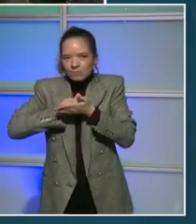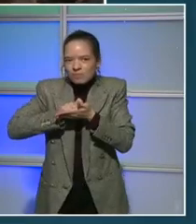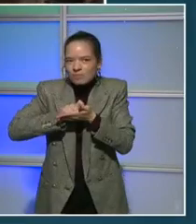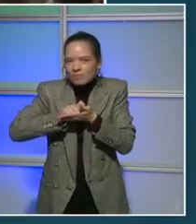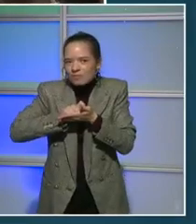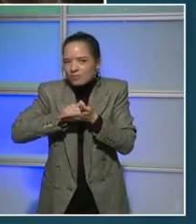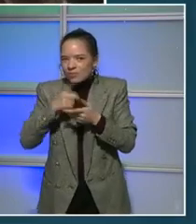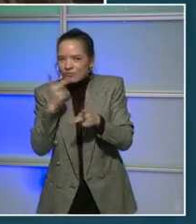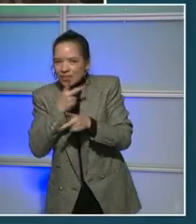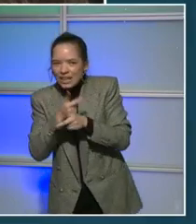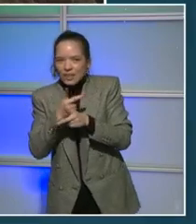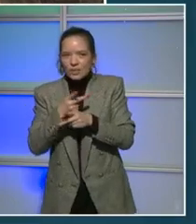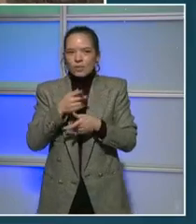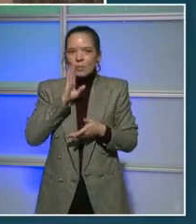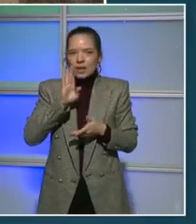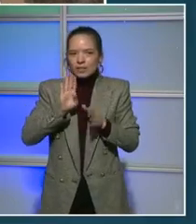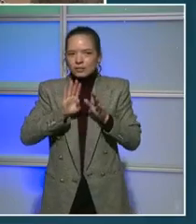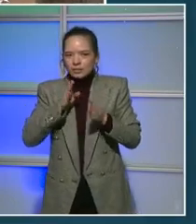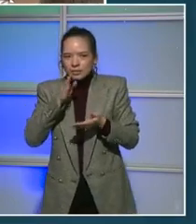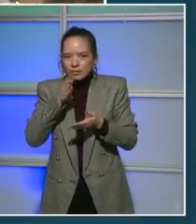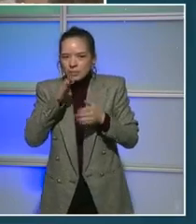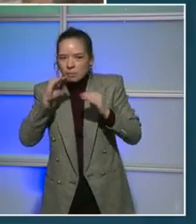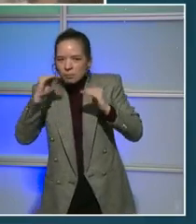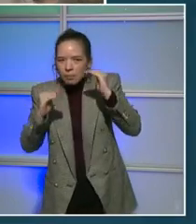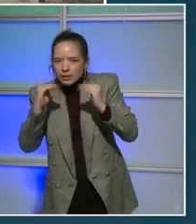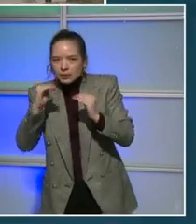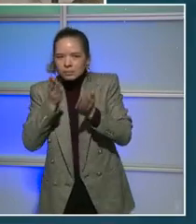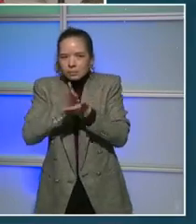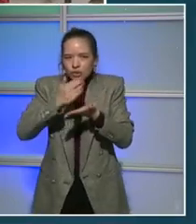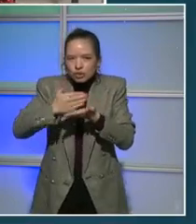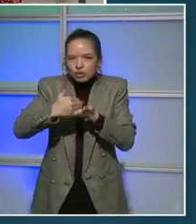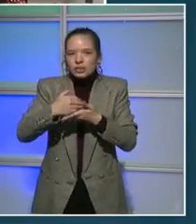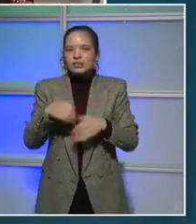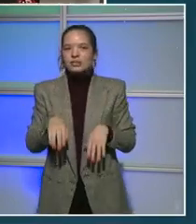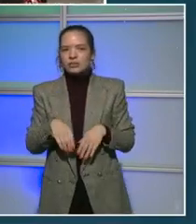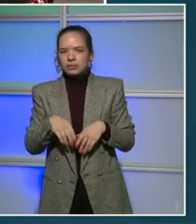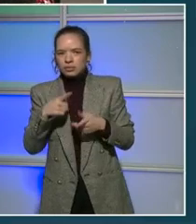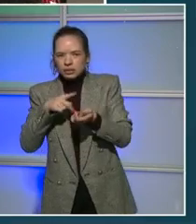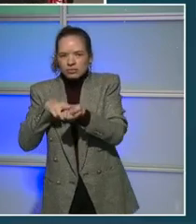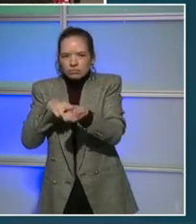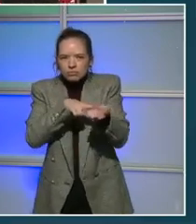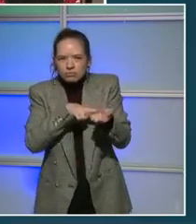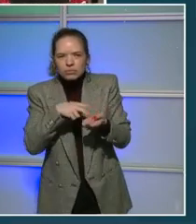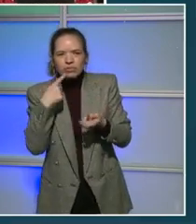we're going to balance this budget. But we're going to take a pause and check in with a couple of our heroes.